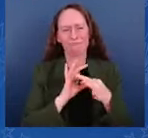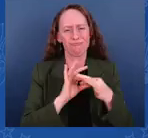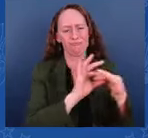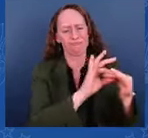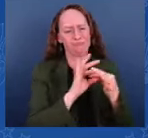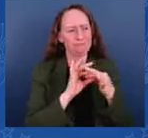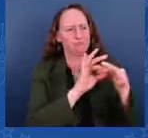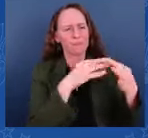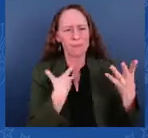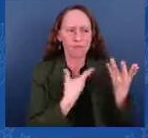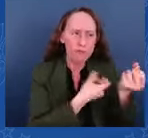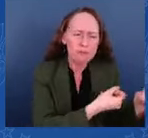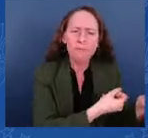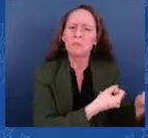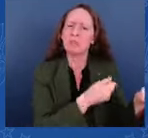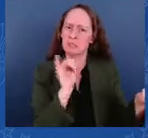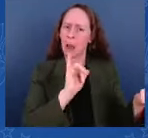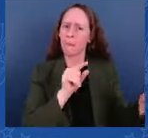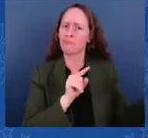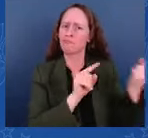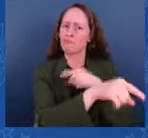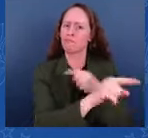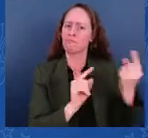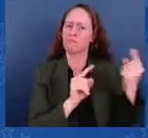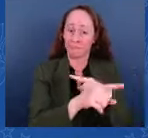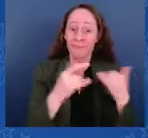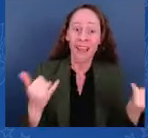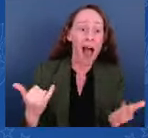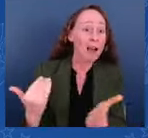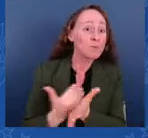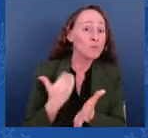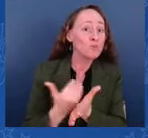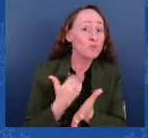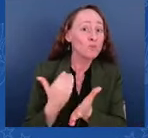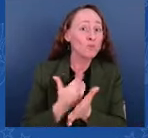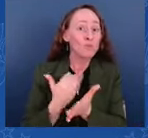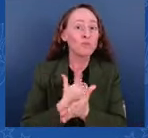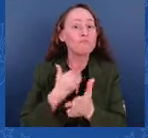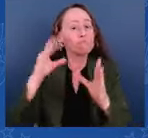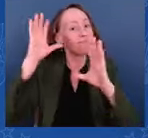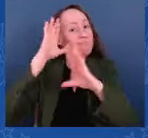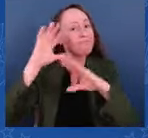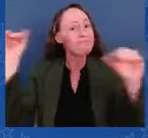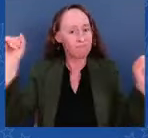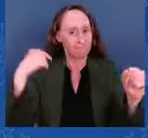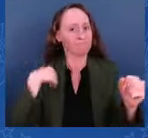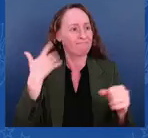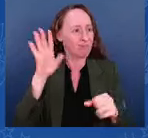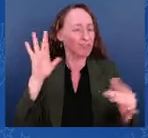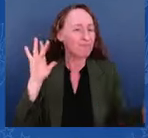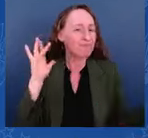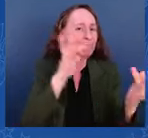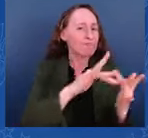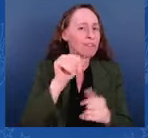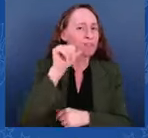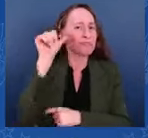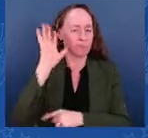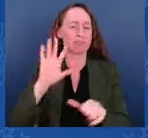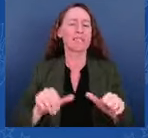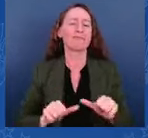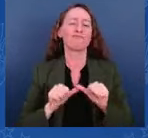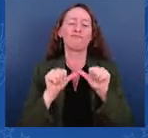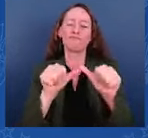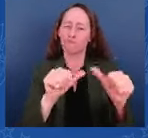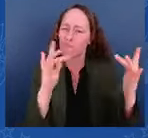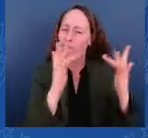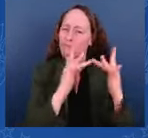We've chosen to work together with Mexico as an equal partner. And the facts are clear. Due to the arrangements that I've reached